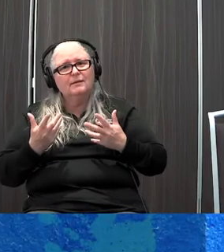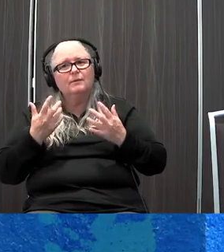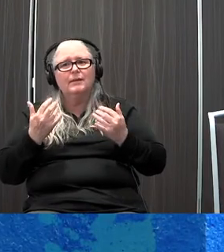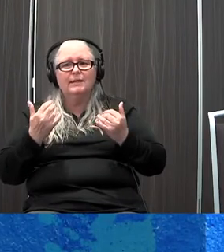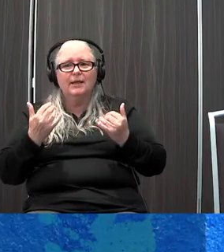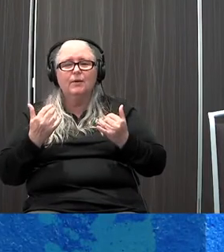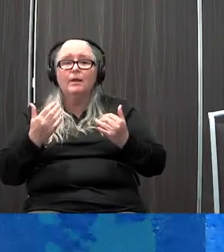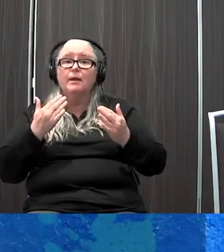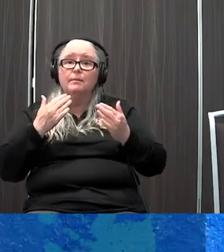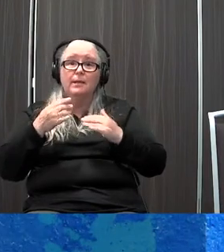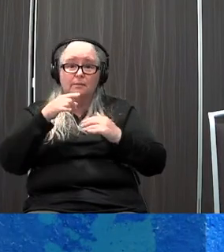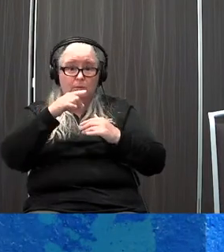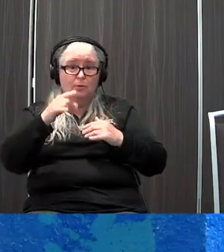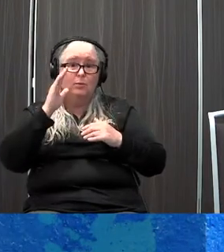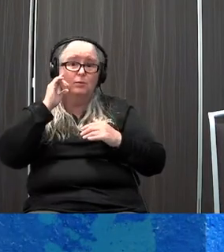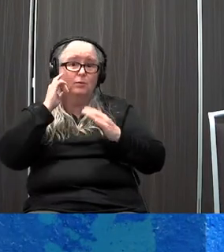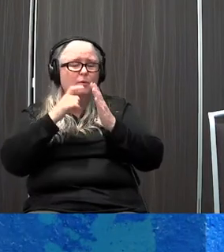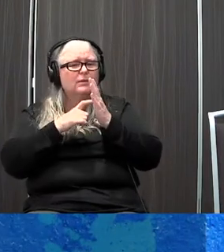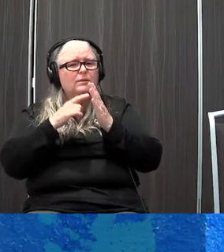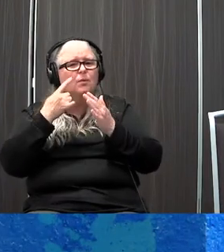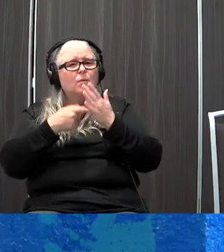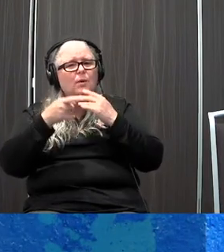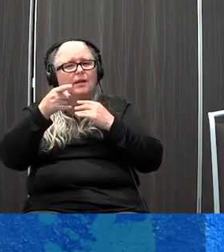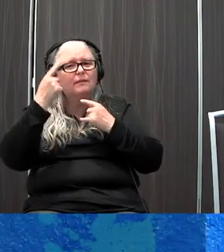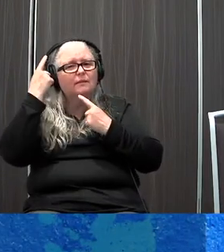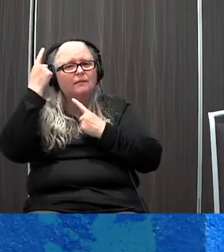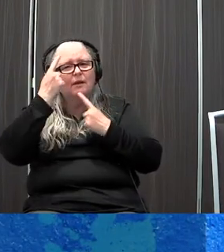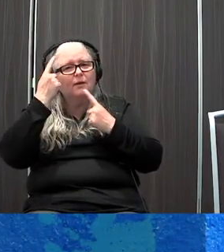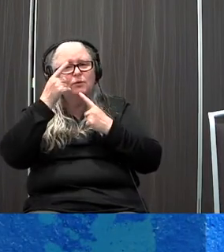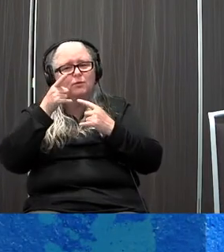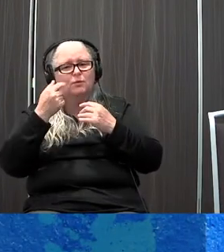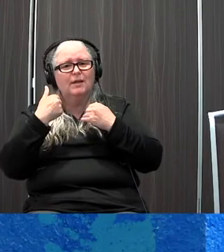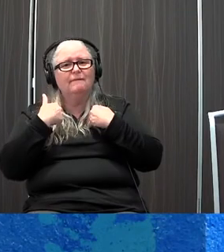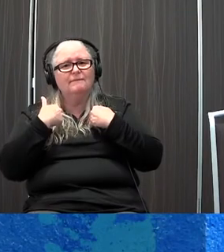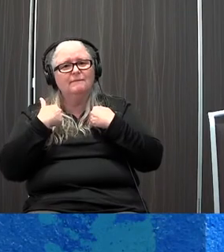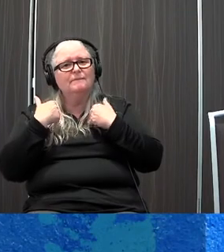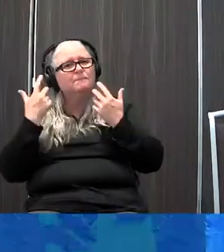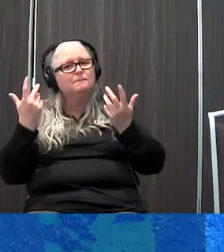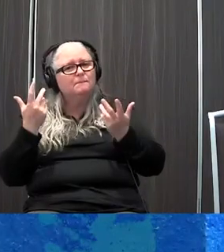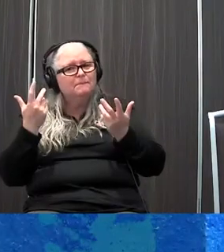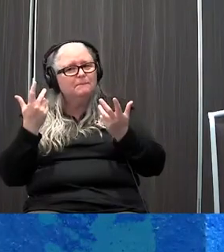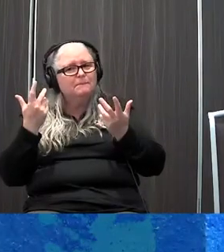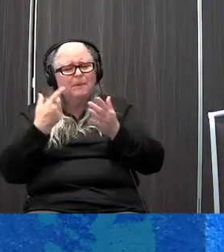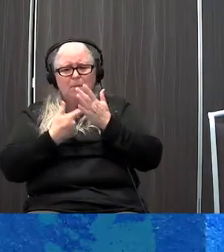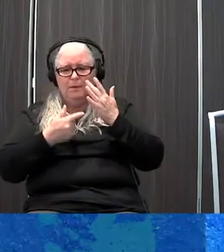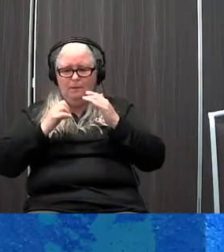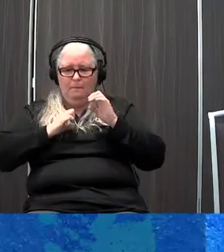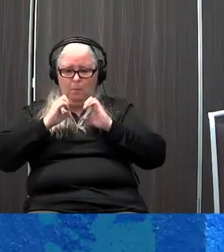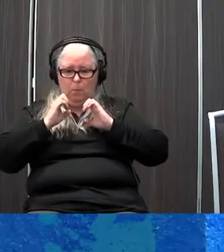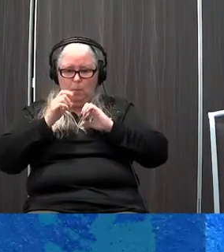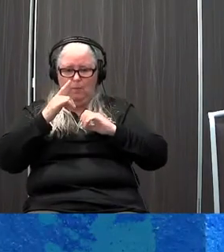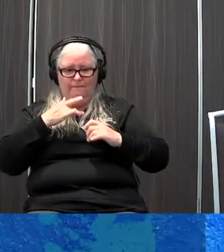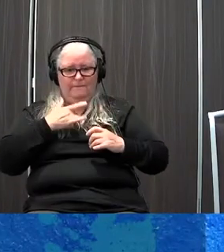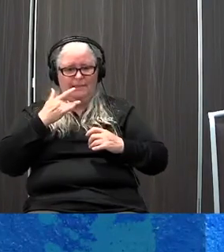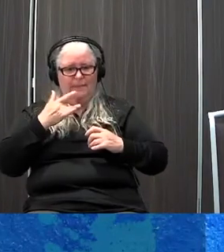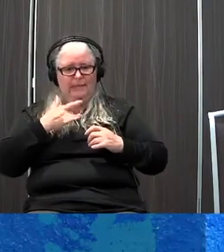And you might even notice what thoughts are you having, what emotions are here this morning,